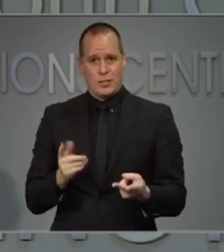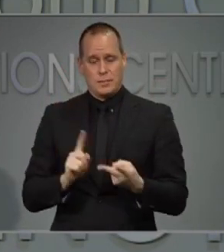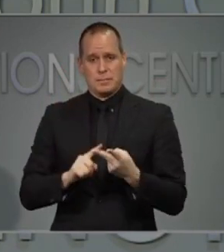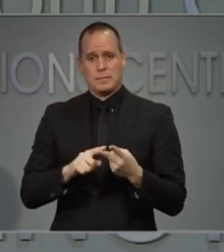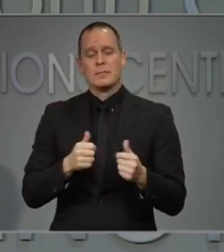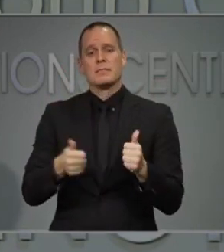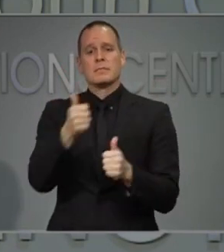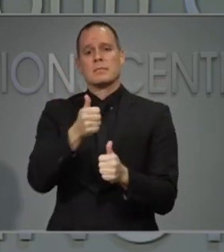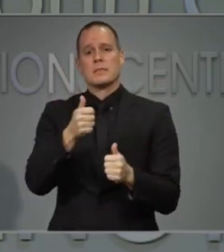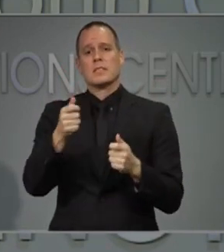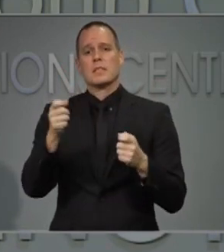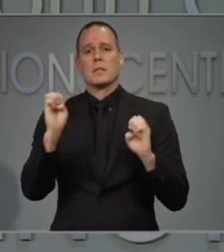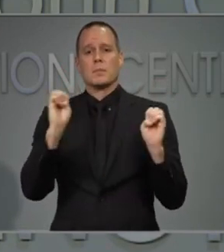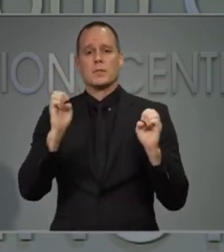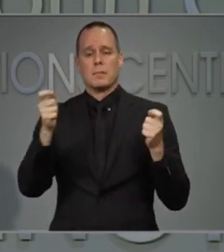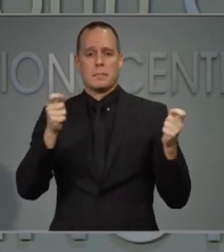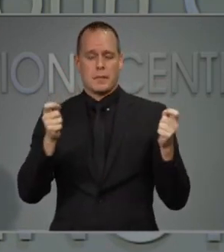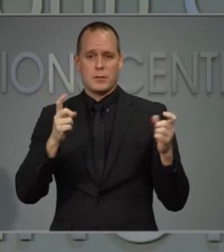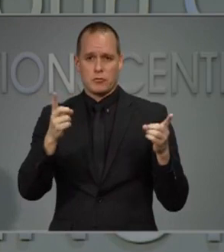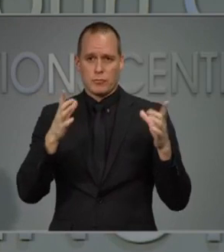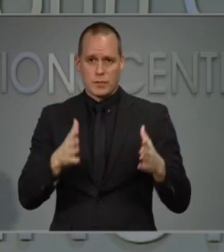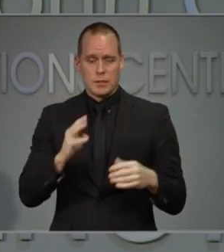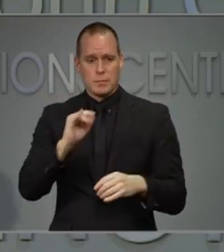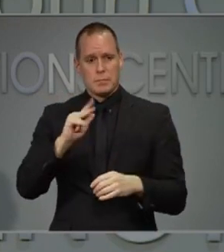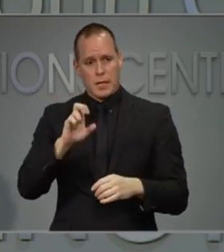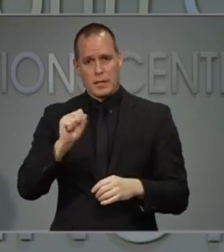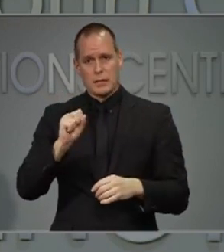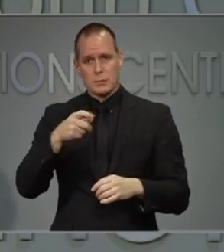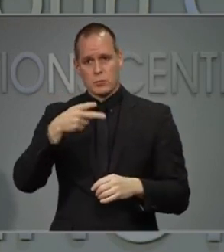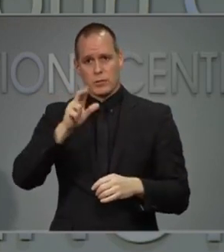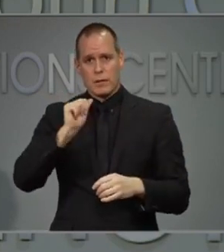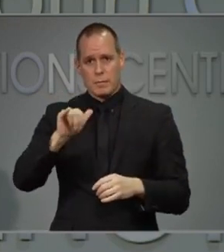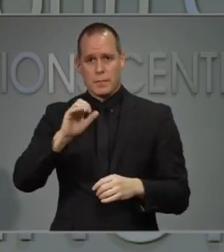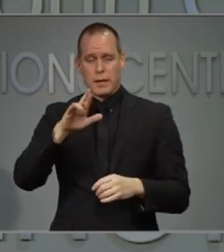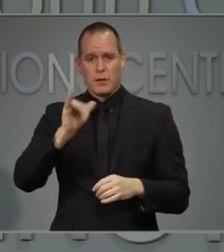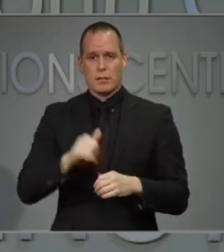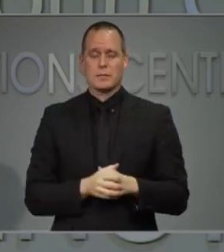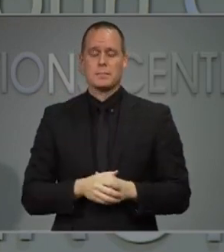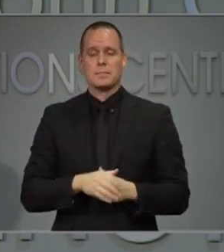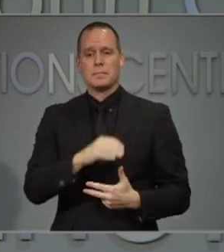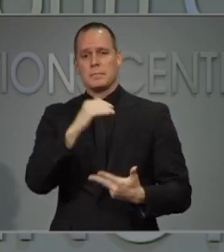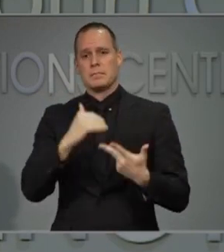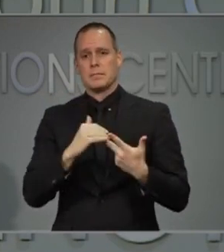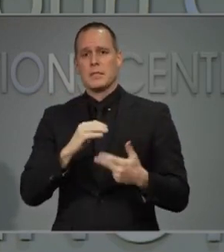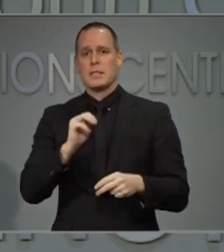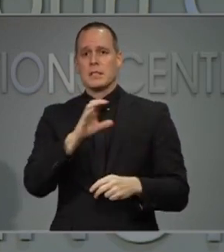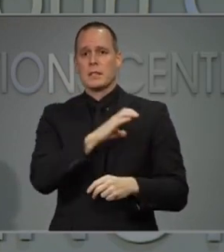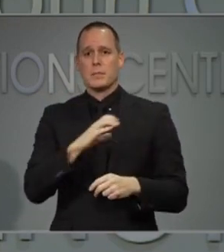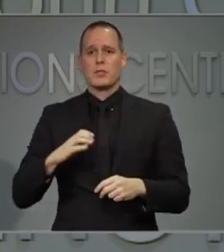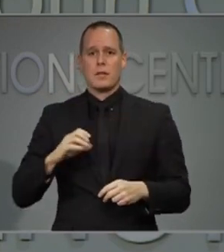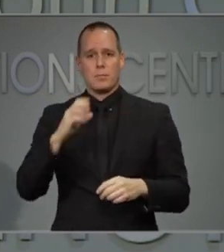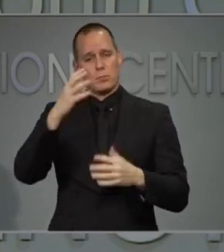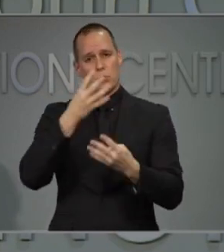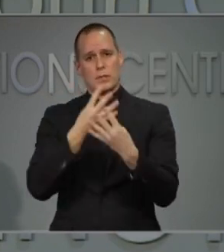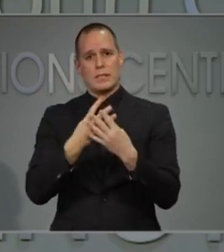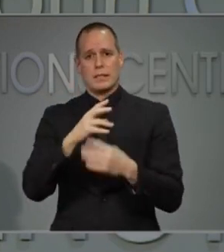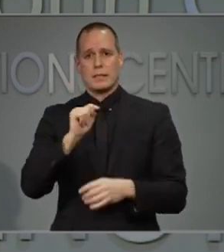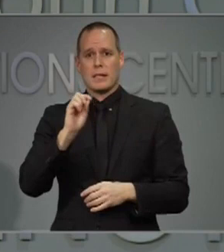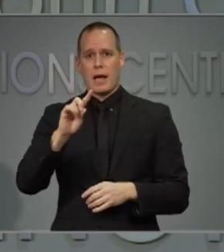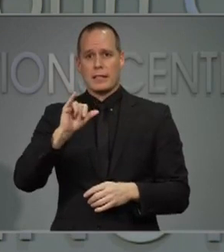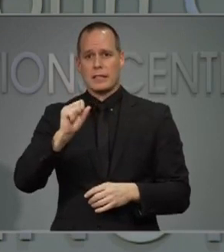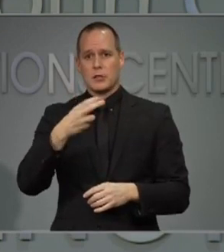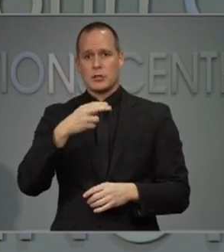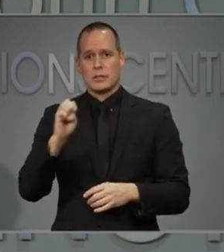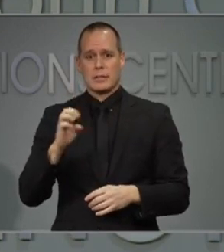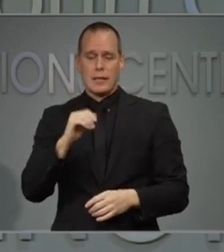Management Director, Mike Sprayberry, our Commissioner of Prisons, Todd Ishi, and Assistant Commissioner of